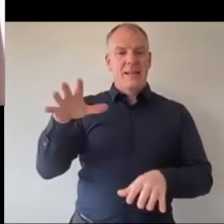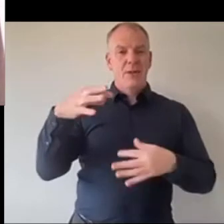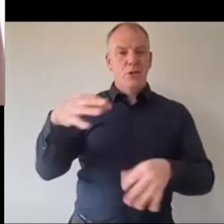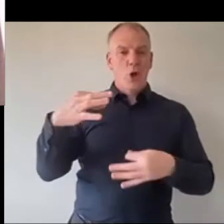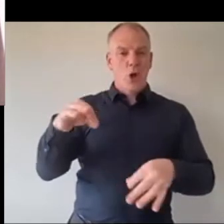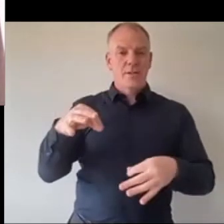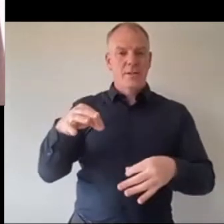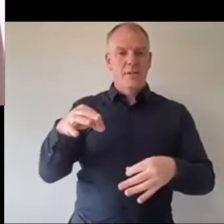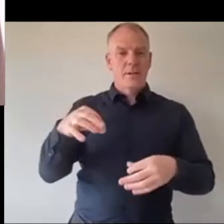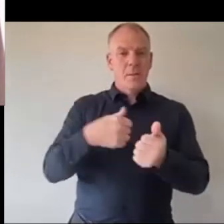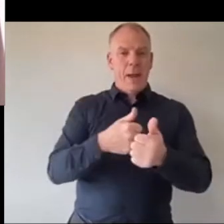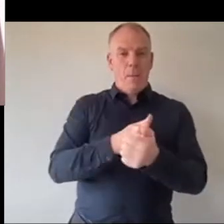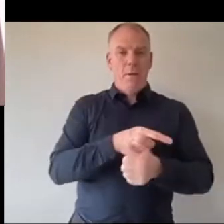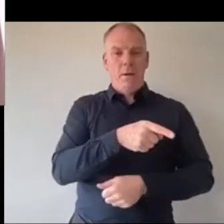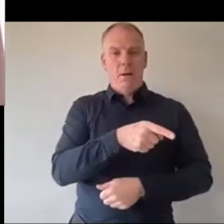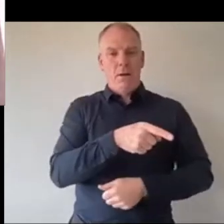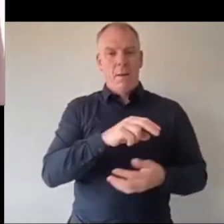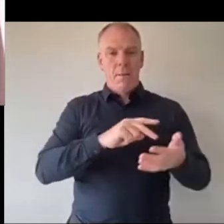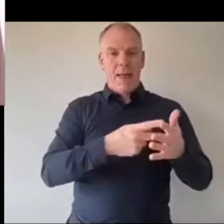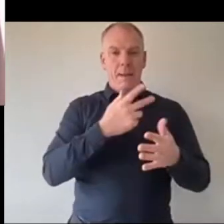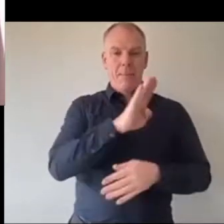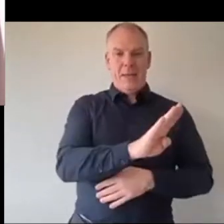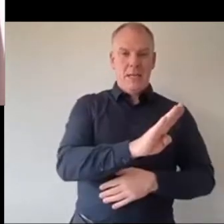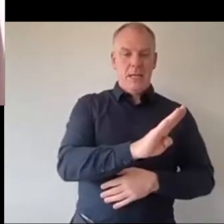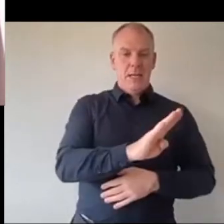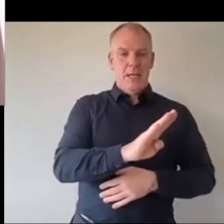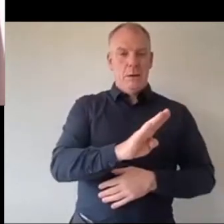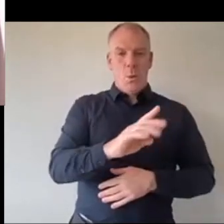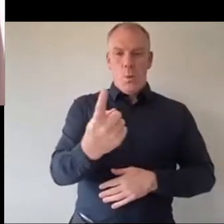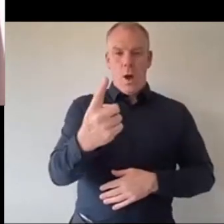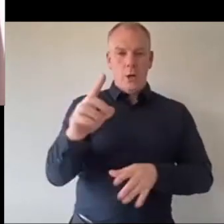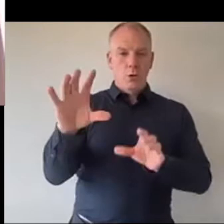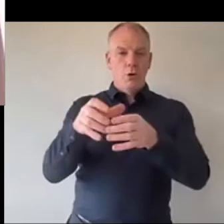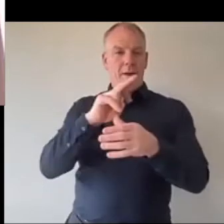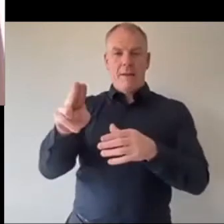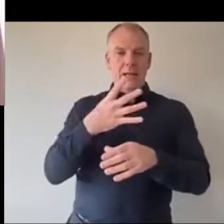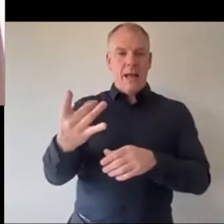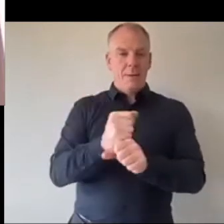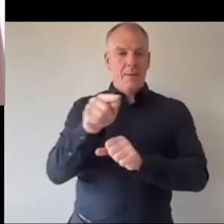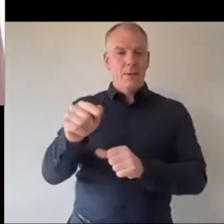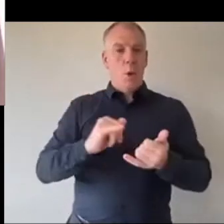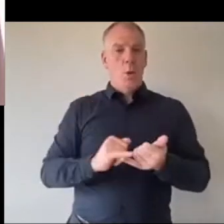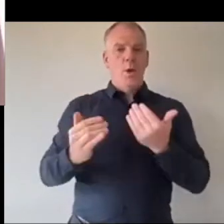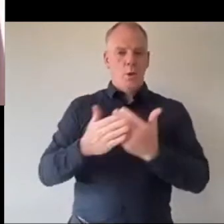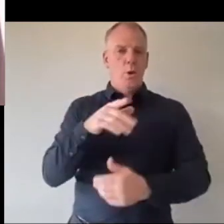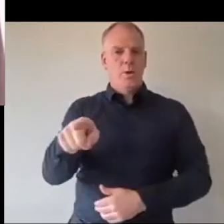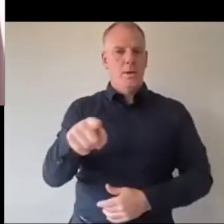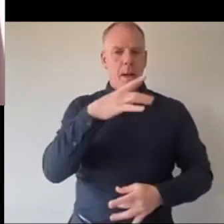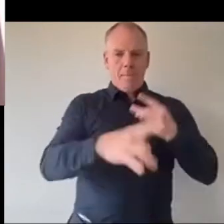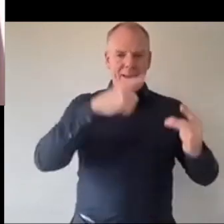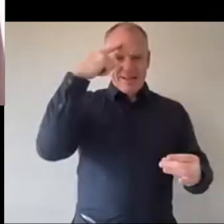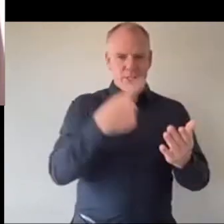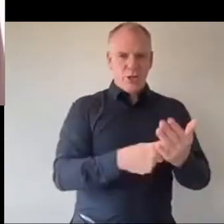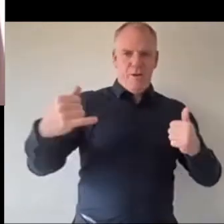actually addressed were the most important stakeholders and that was the young people decisions were being made on their behalf and then we were